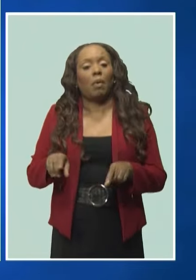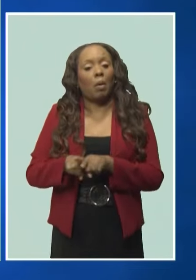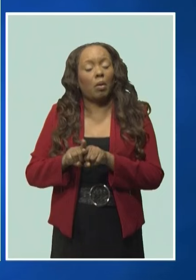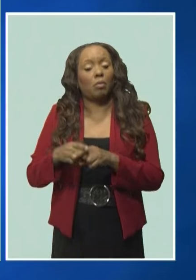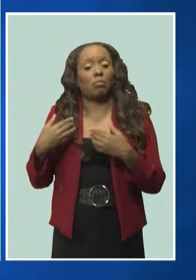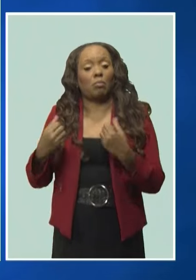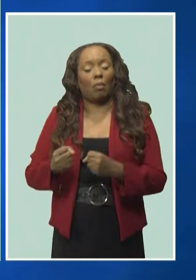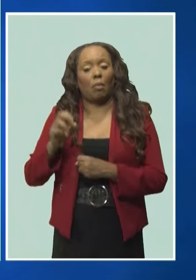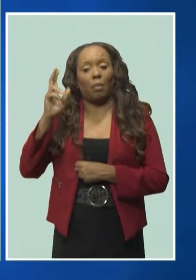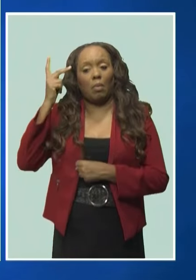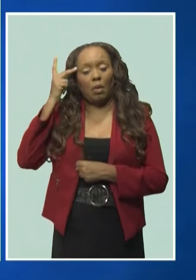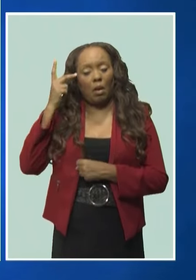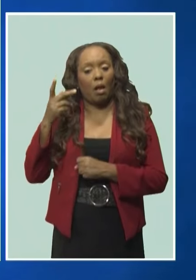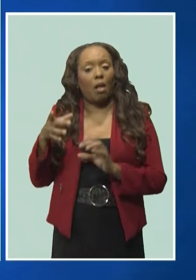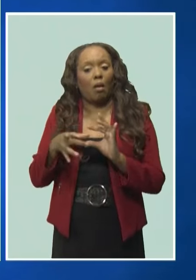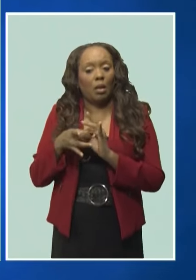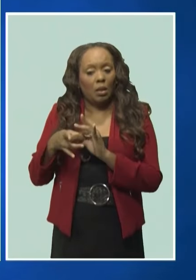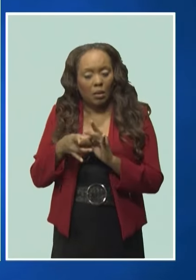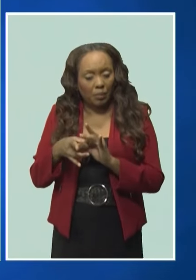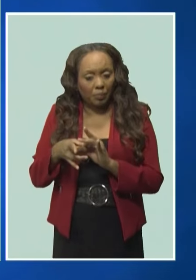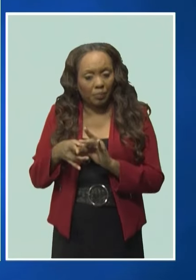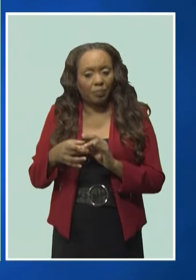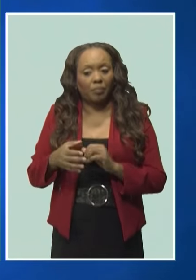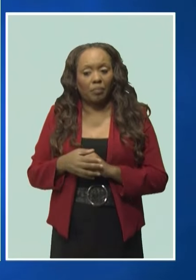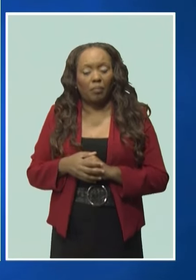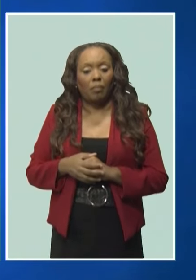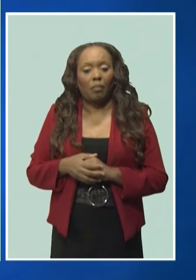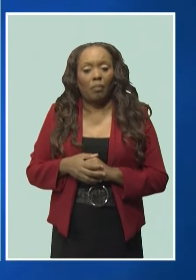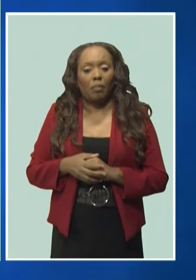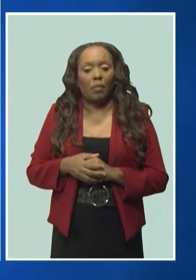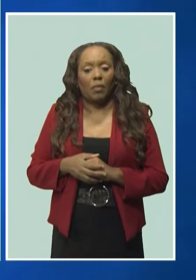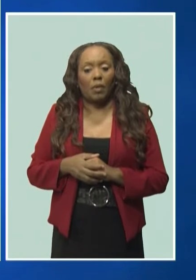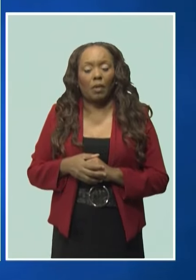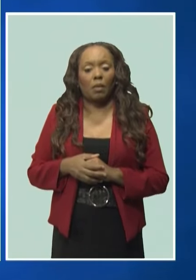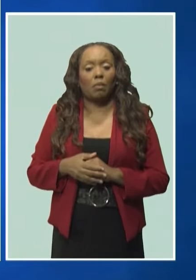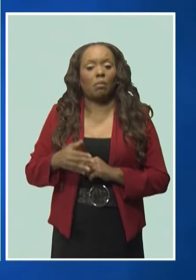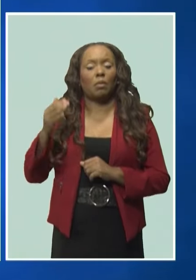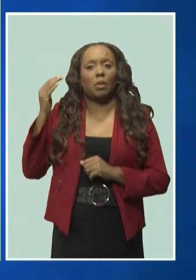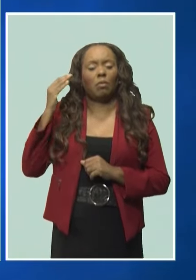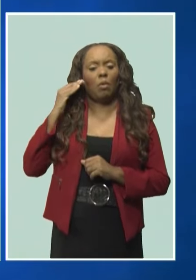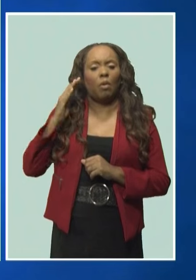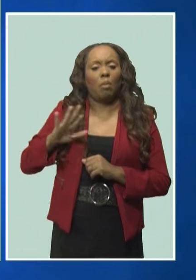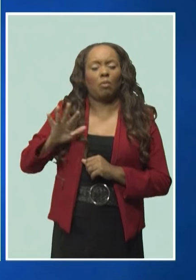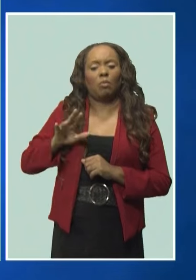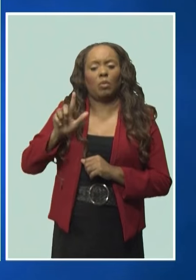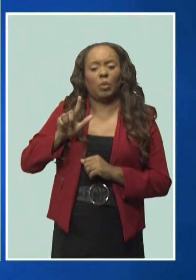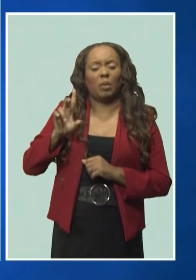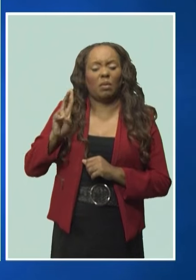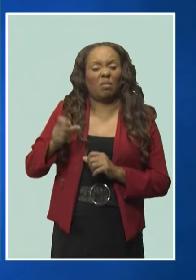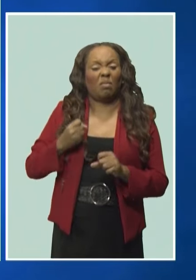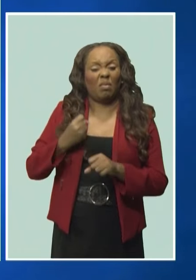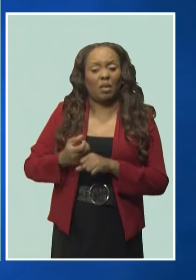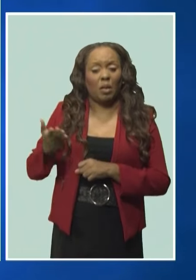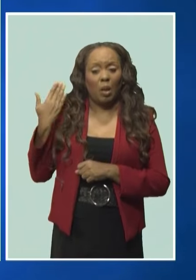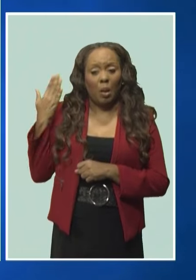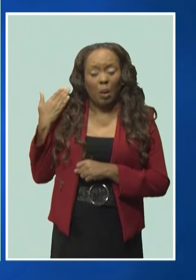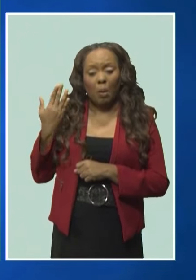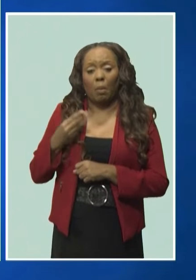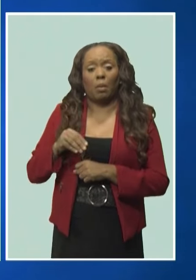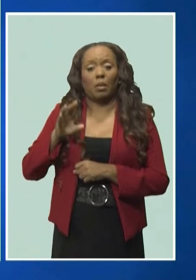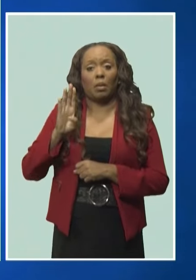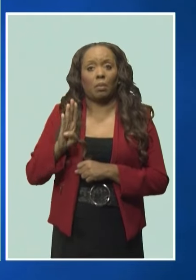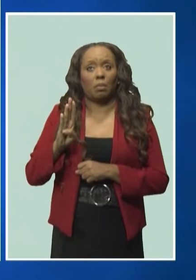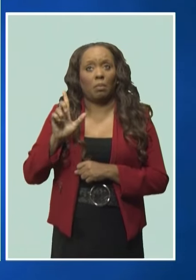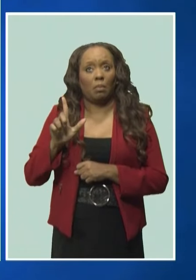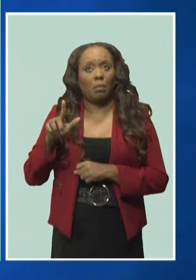our two parties. In particular, we can never forget that 47 years ago, the Bados and the Bados Labour Party took